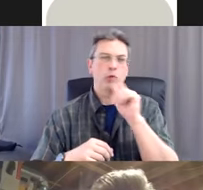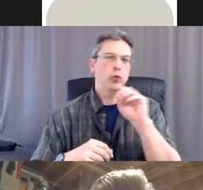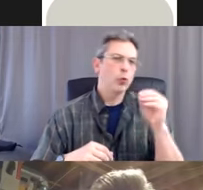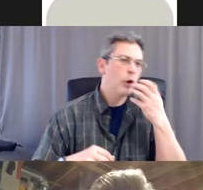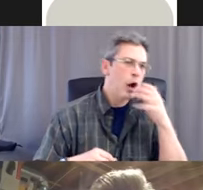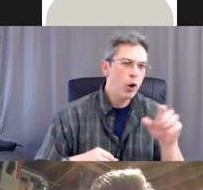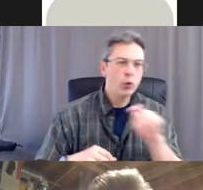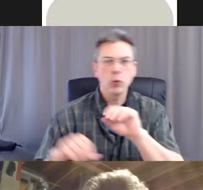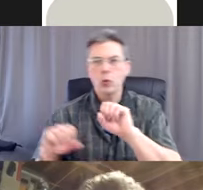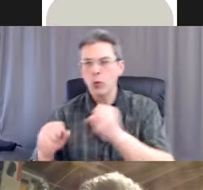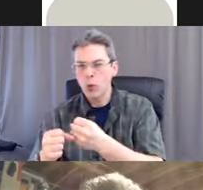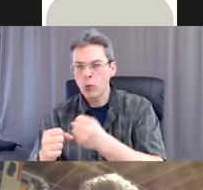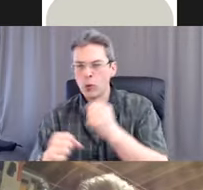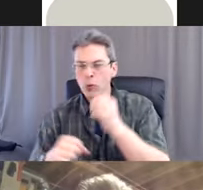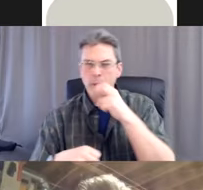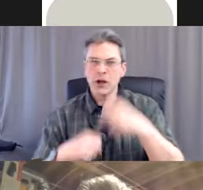dryness.